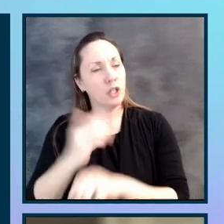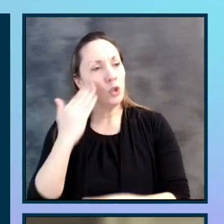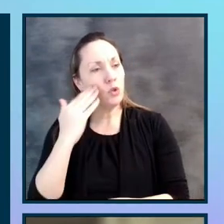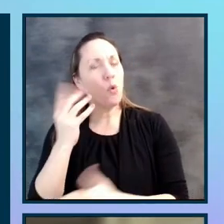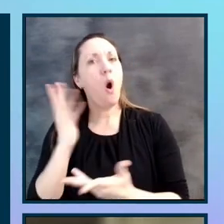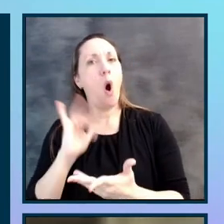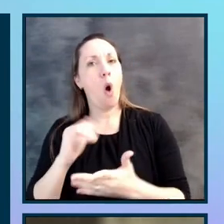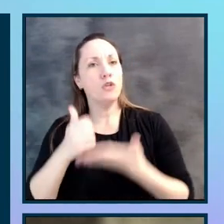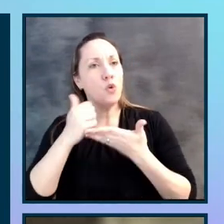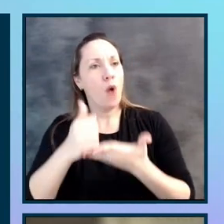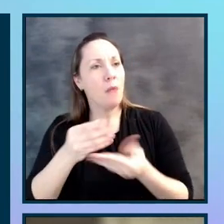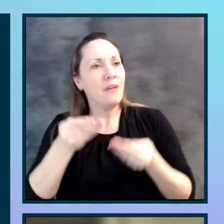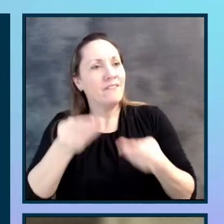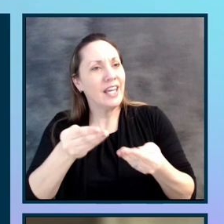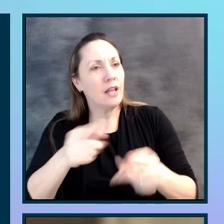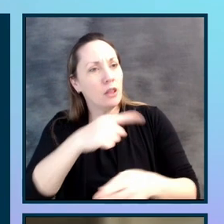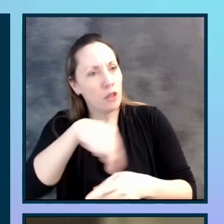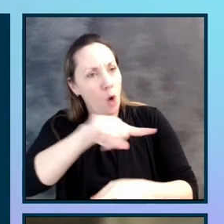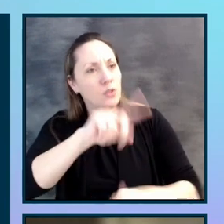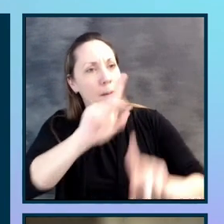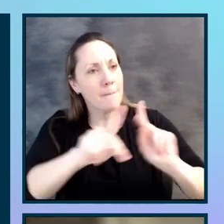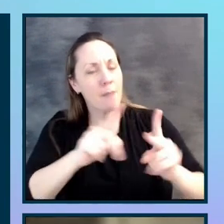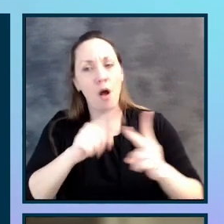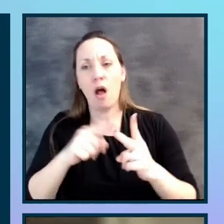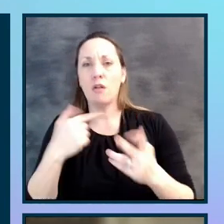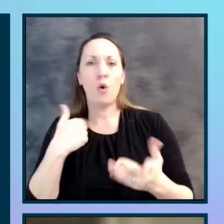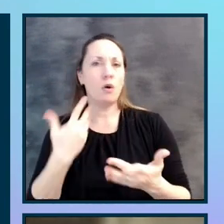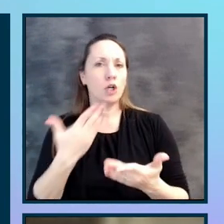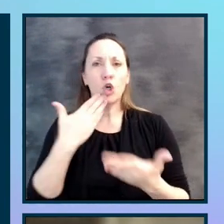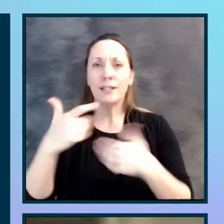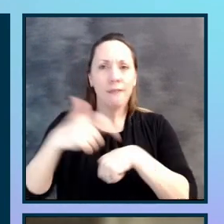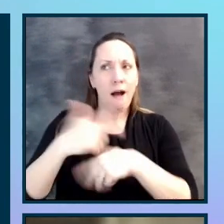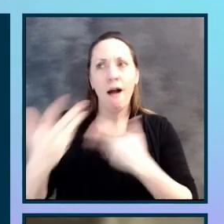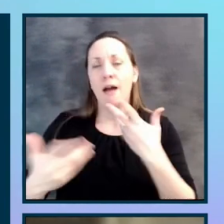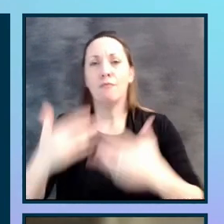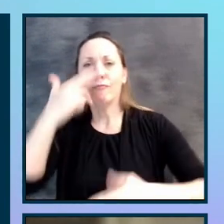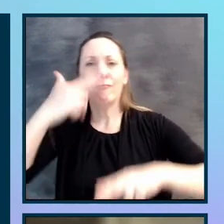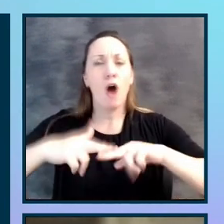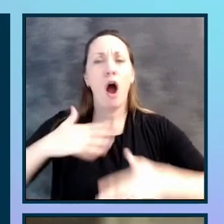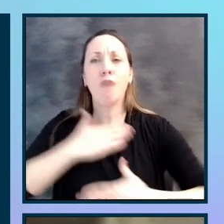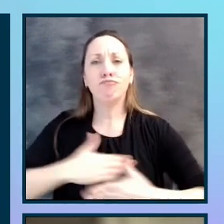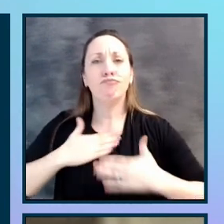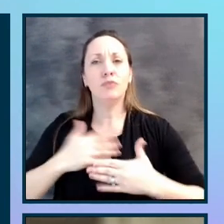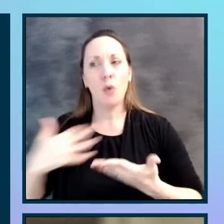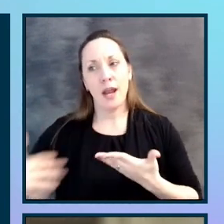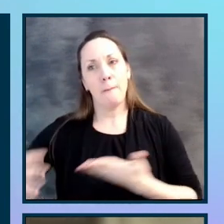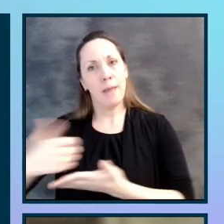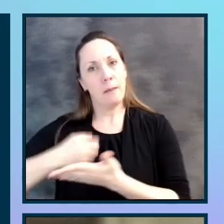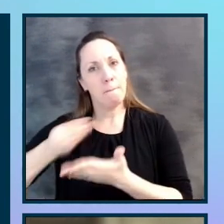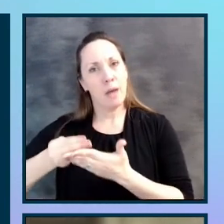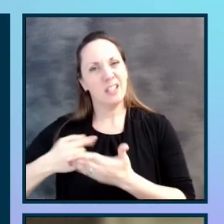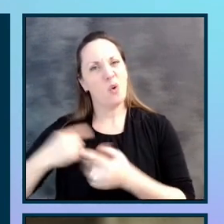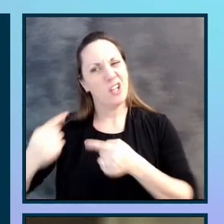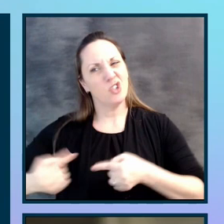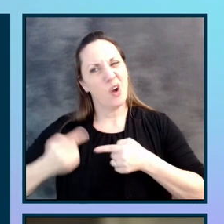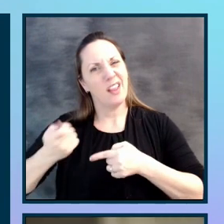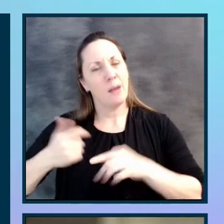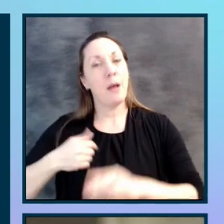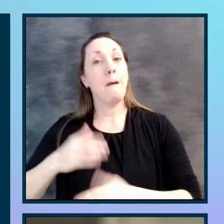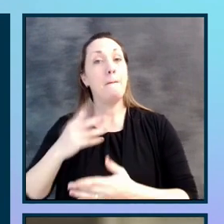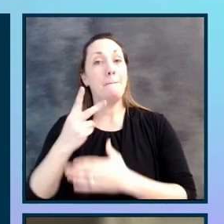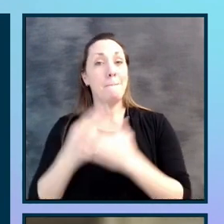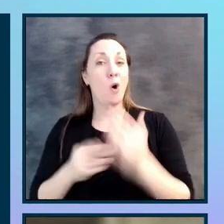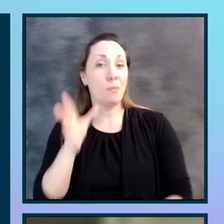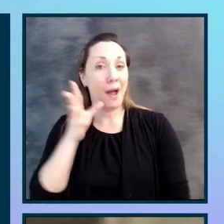or have a good time. You left with a certain amount of money. You can touch all those things. So I've always struggled a little bit. My parents were both teachers with trying to